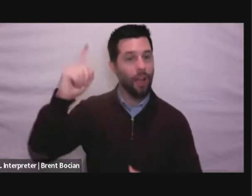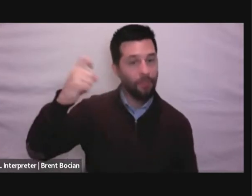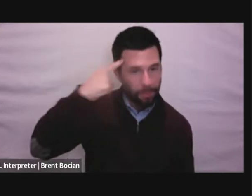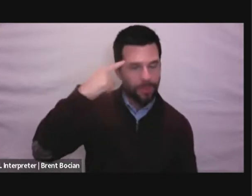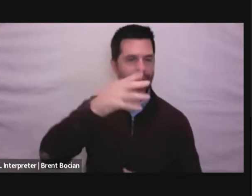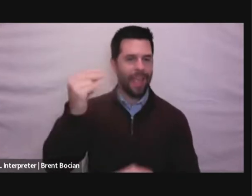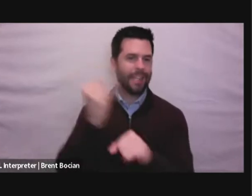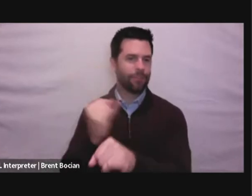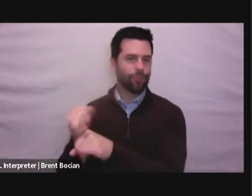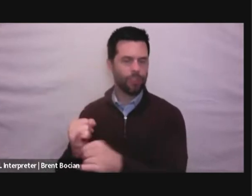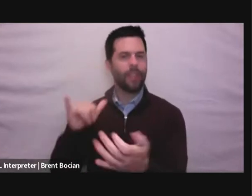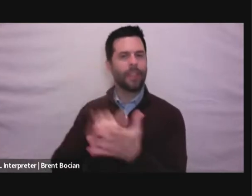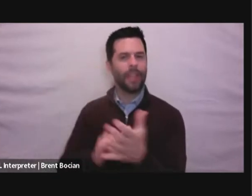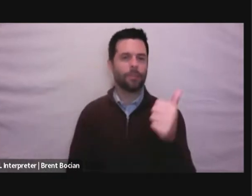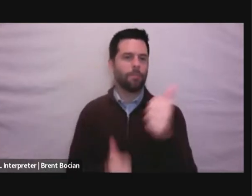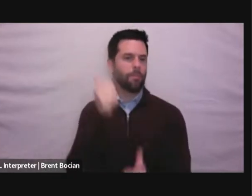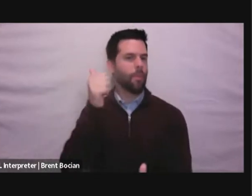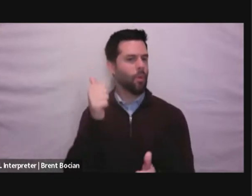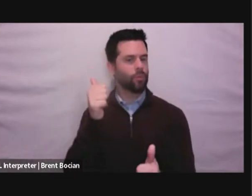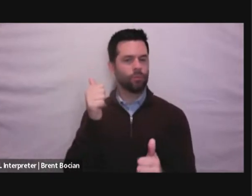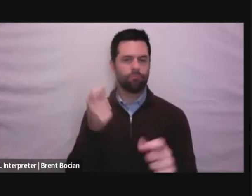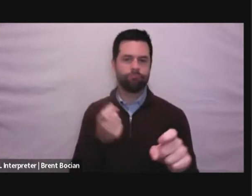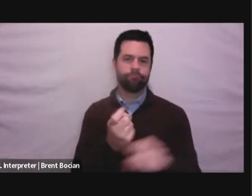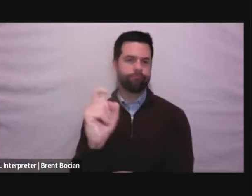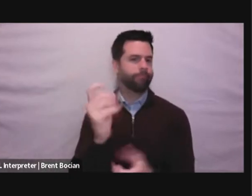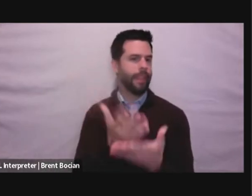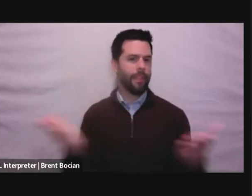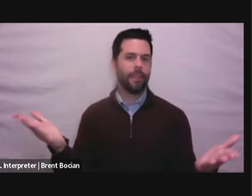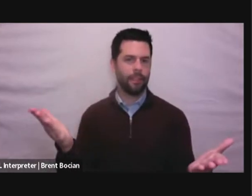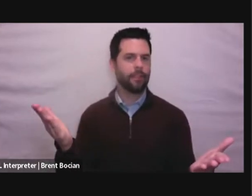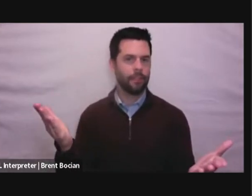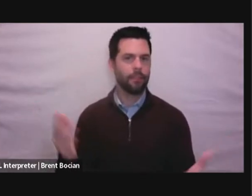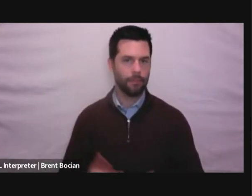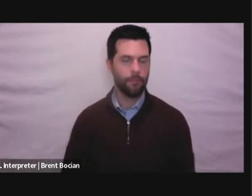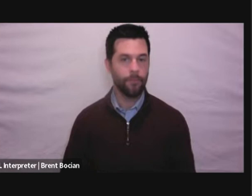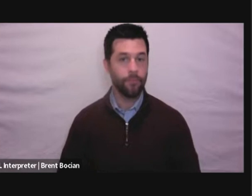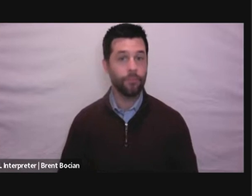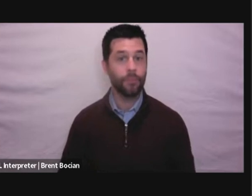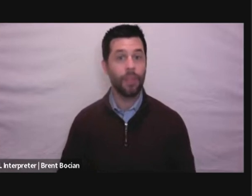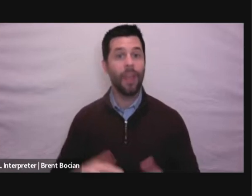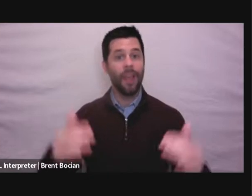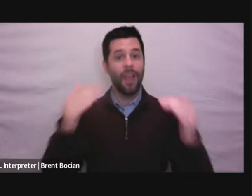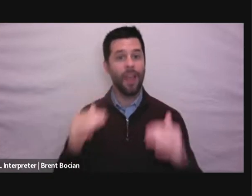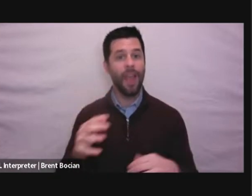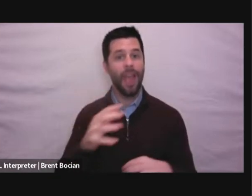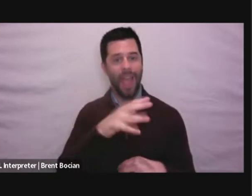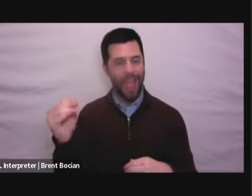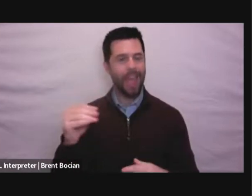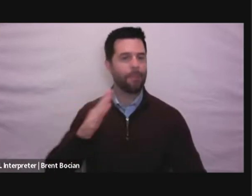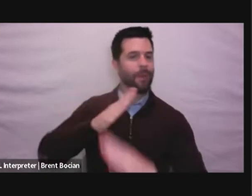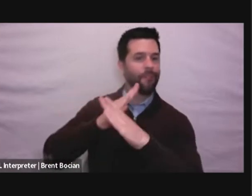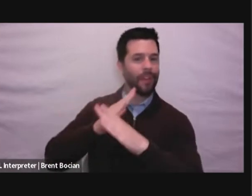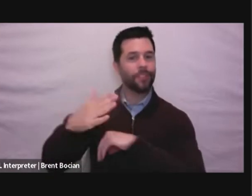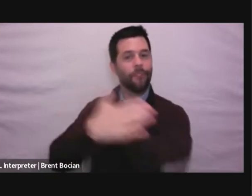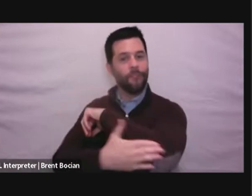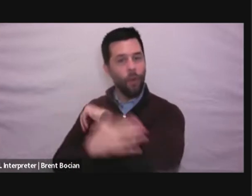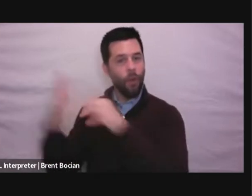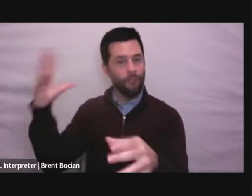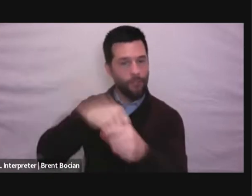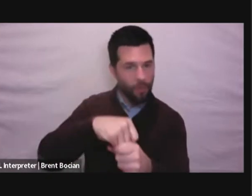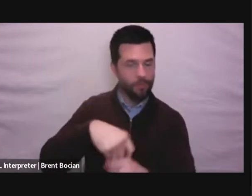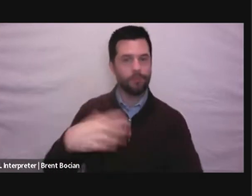that is the most corrosive thing of all. It also greases the wheels of foreign interference, disinformation,